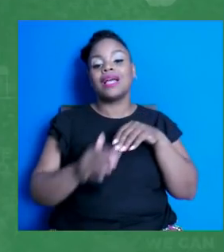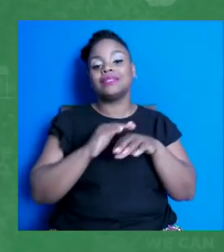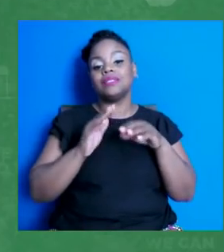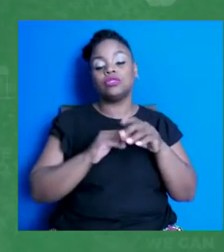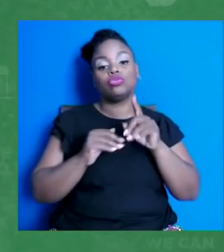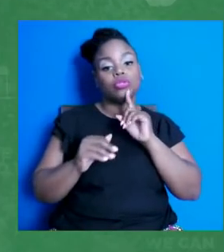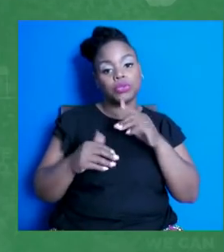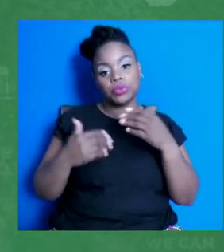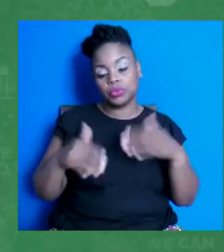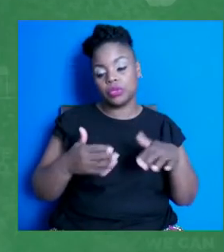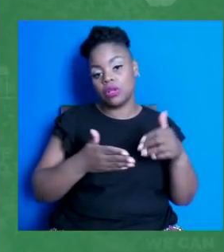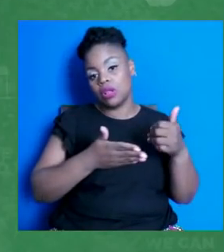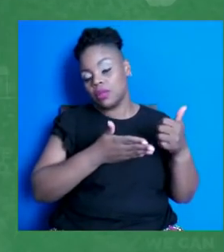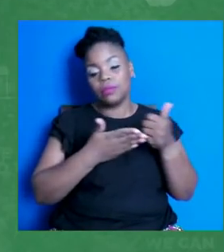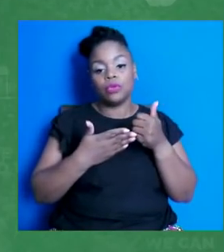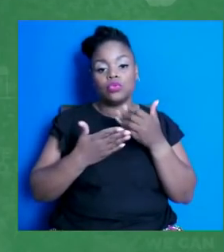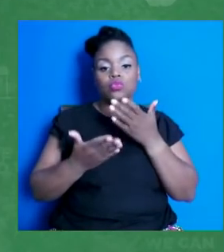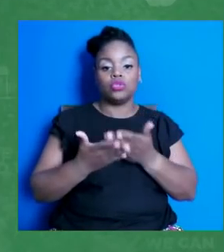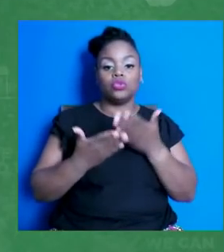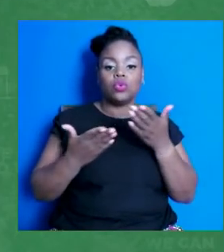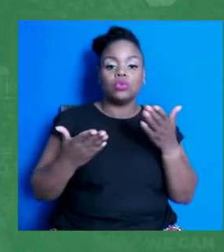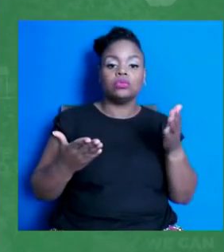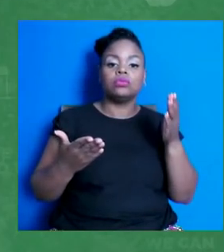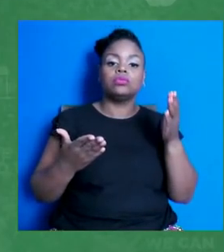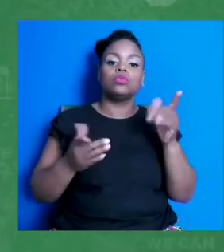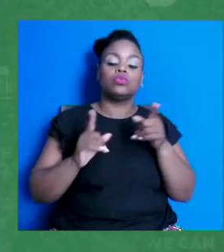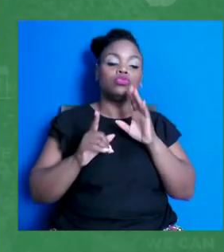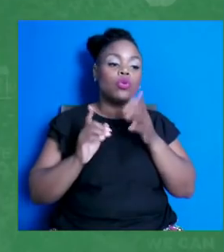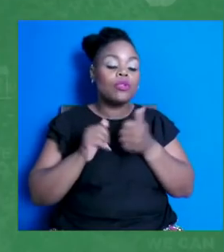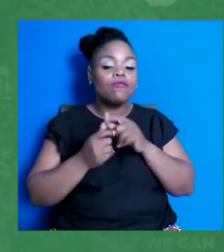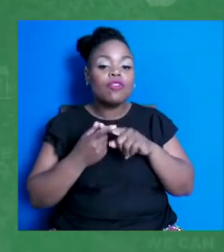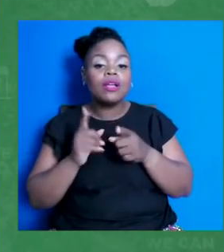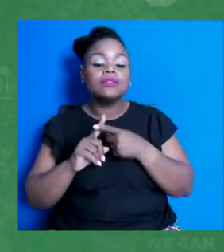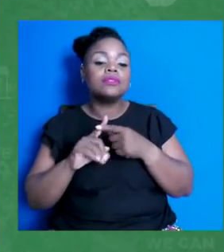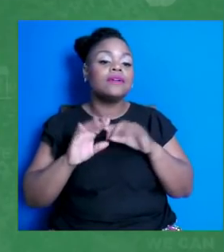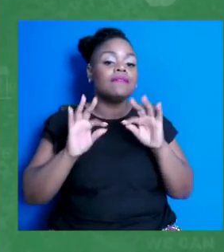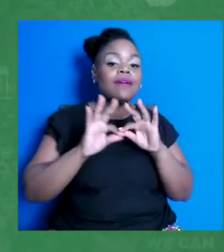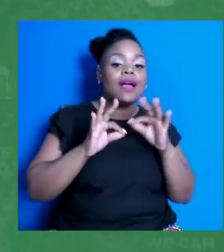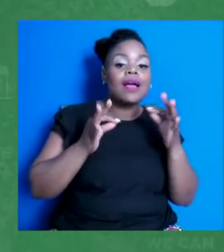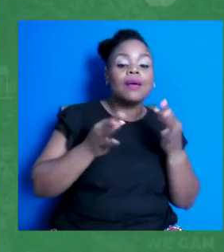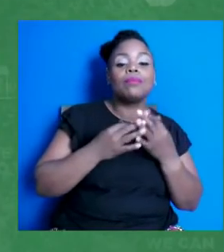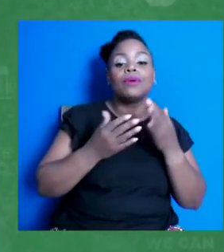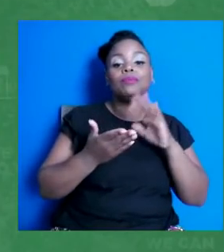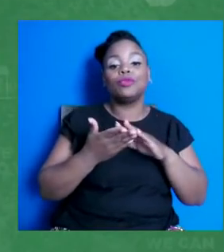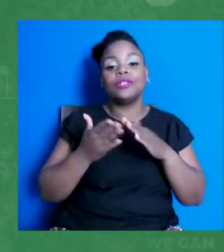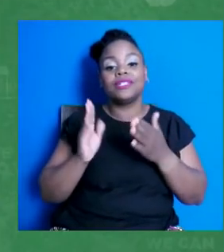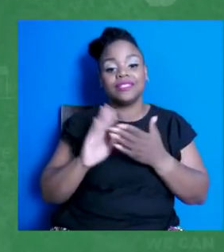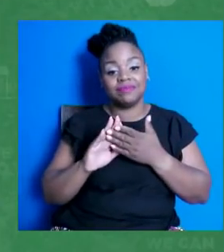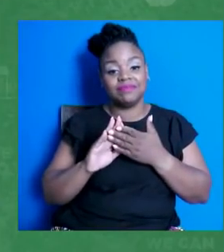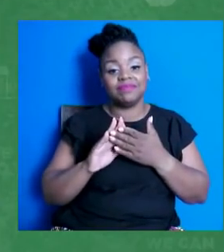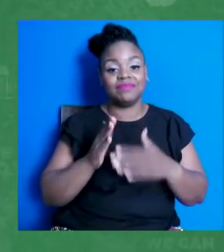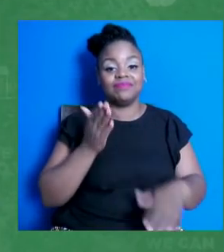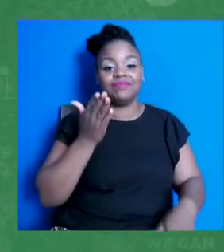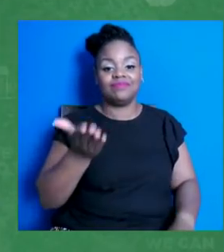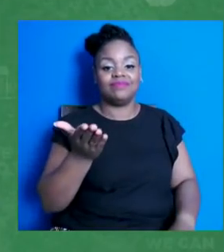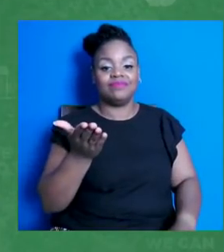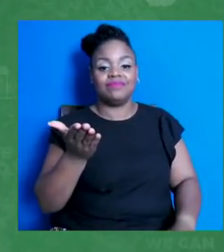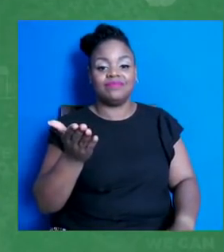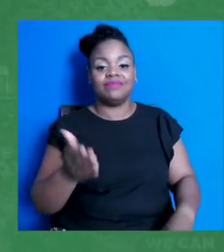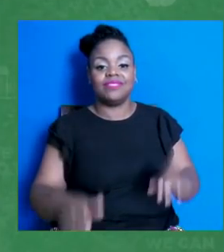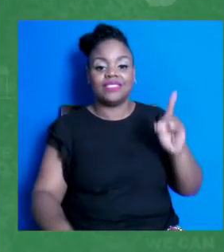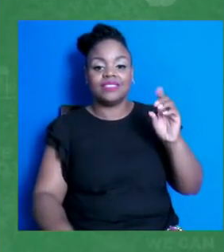vaccine with your friends, family, and communities. Don, I'll kick it over to you. Boudwin-